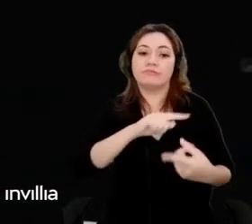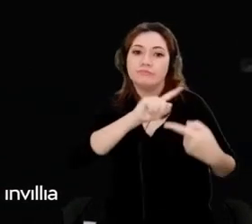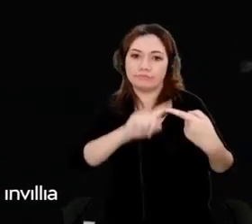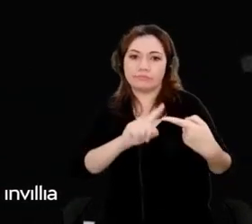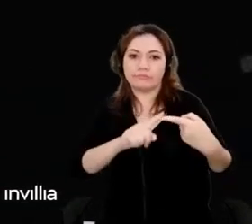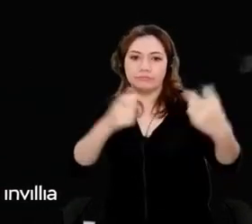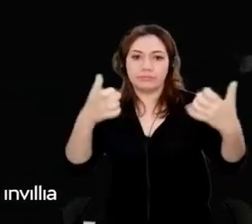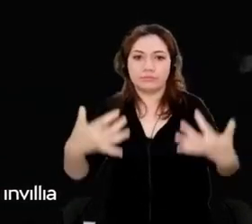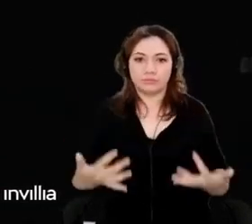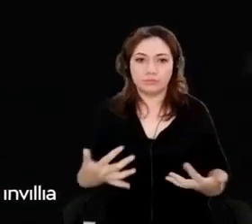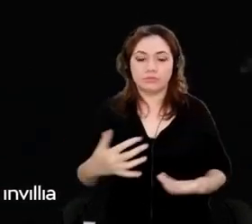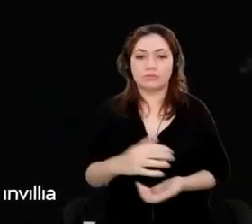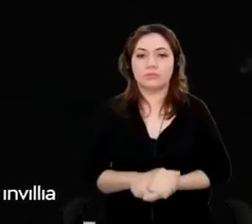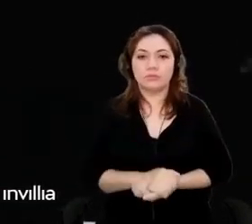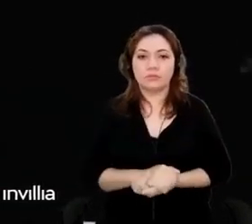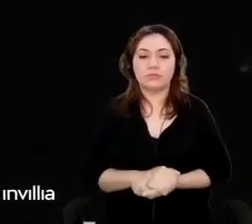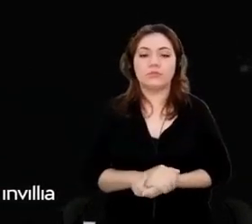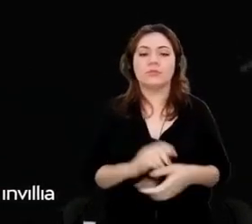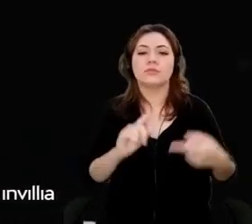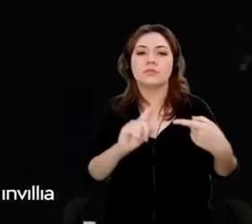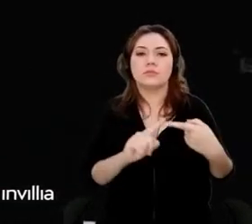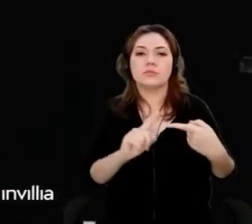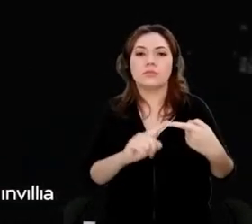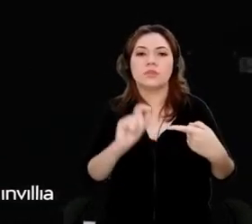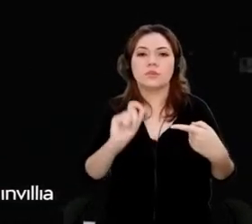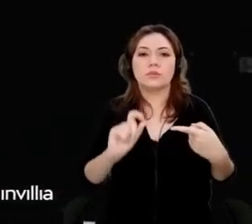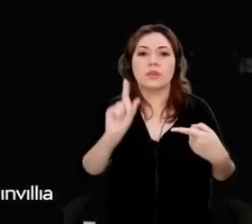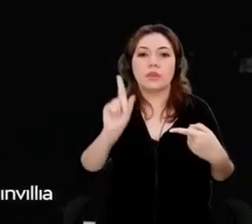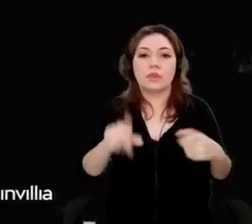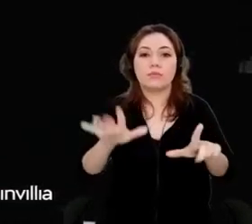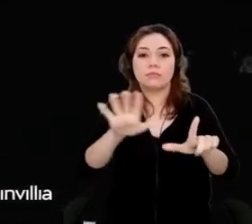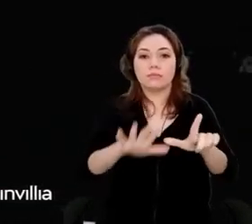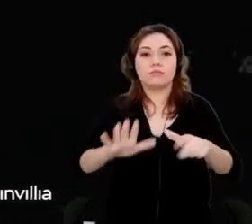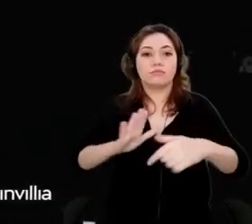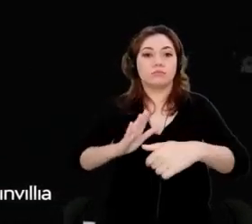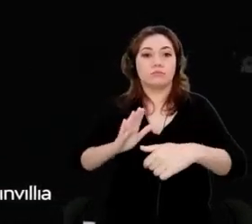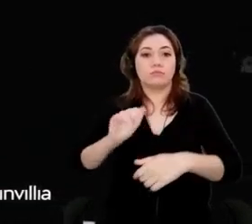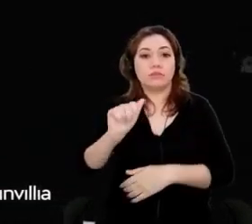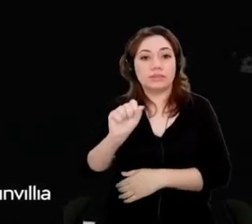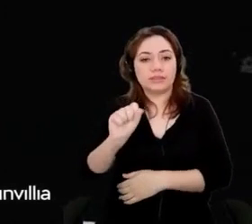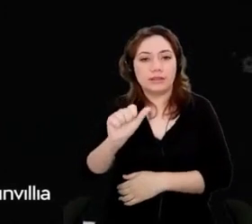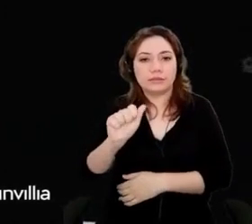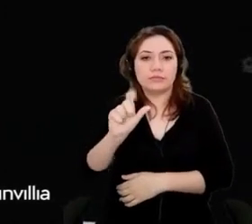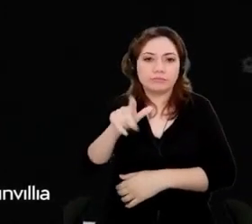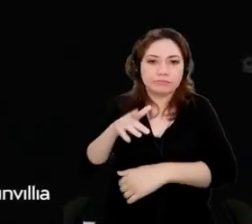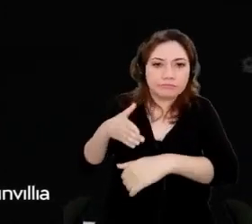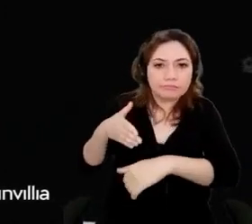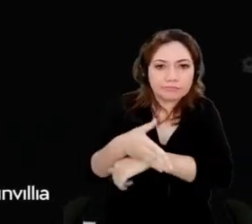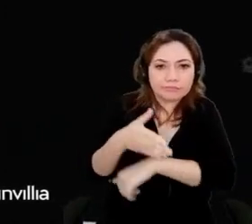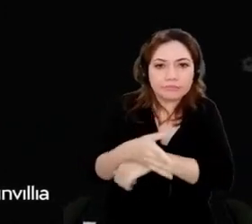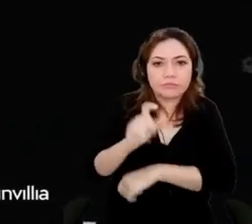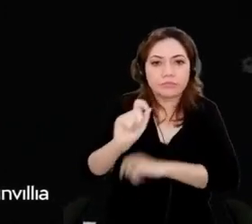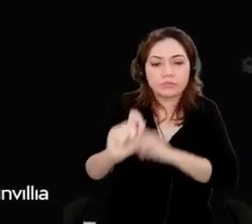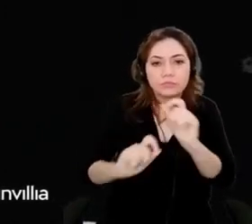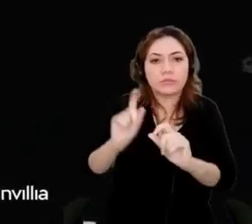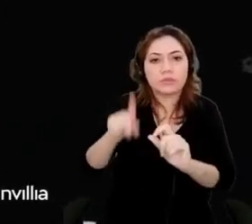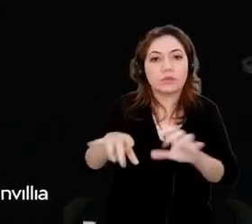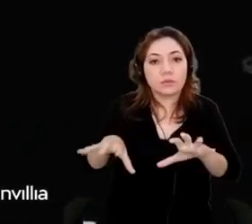AI Cockpit is a SaaS platform built by our teams that uses AI to orchestrate models,